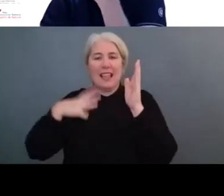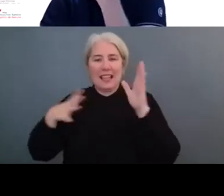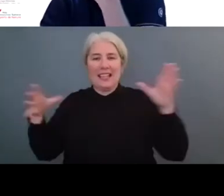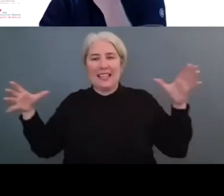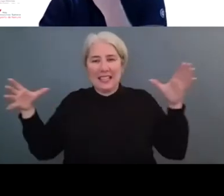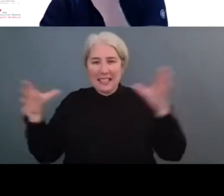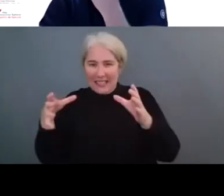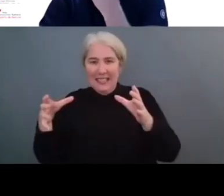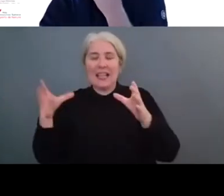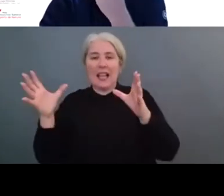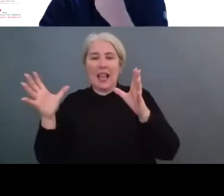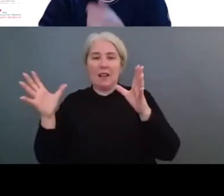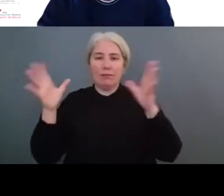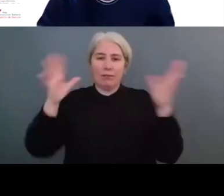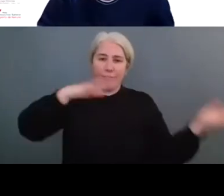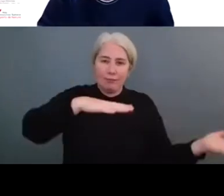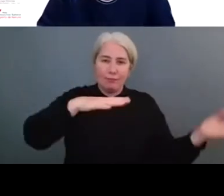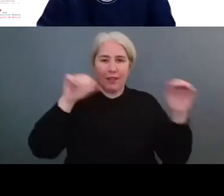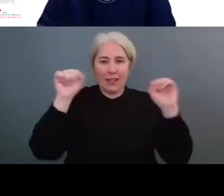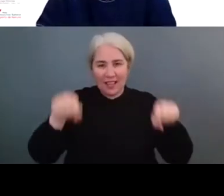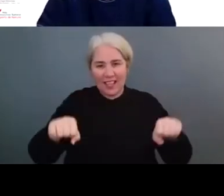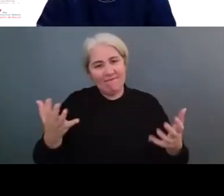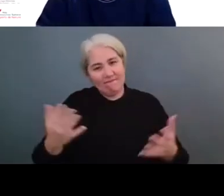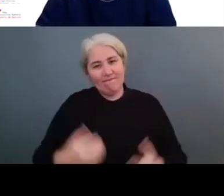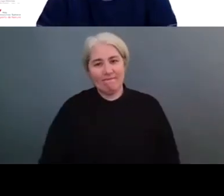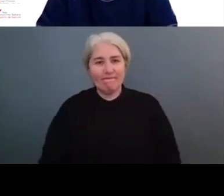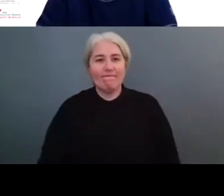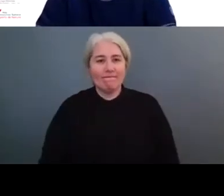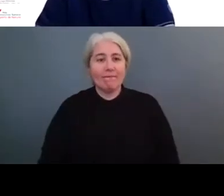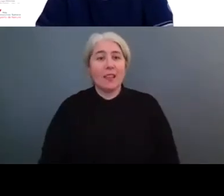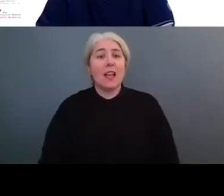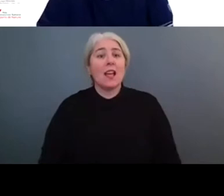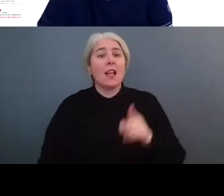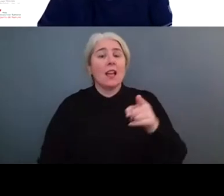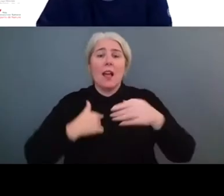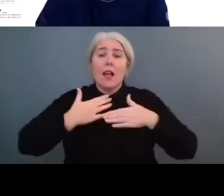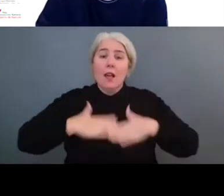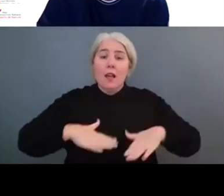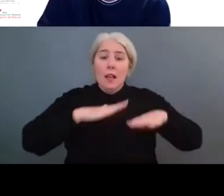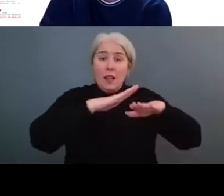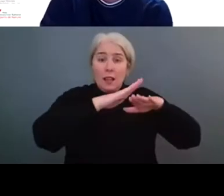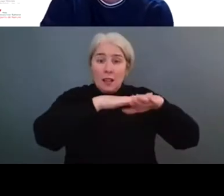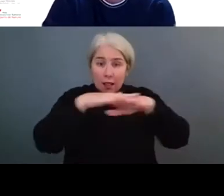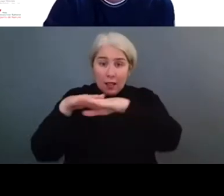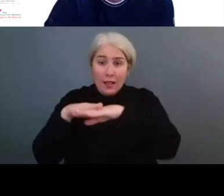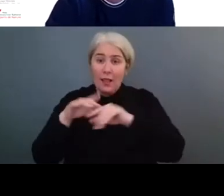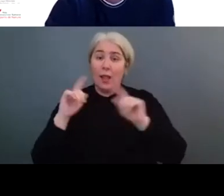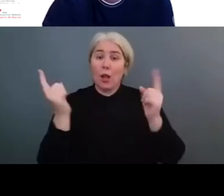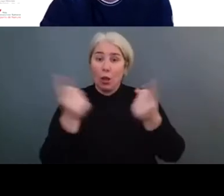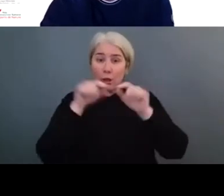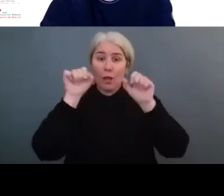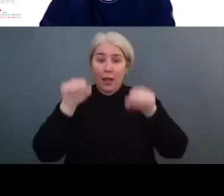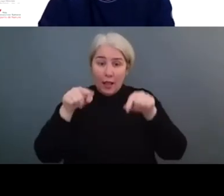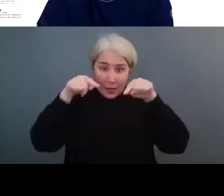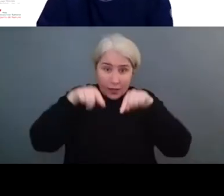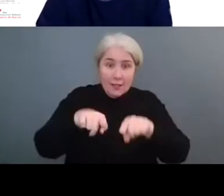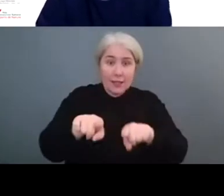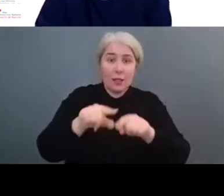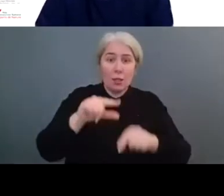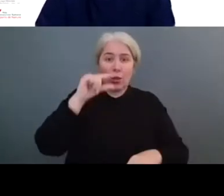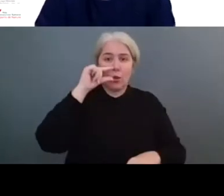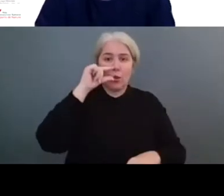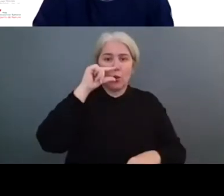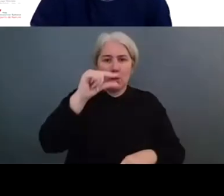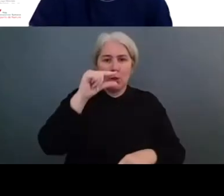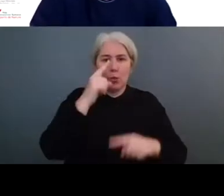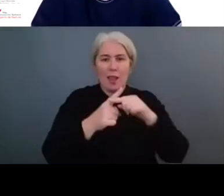Michelle, one final word. Just to remind everybody that you can go to the Q&A session. Actually, Michelle